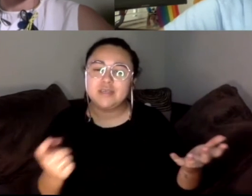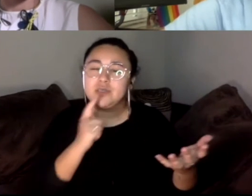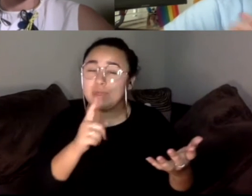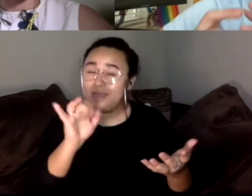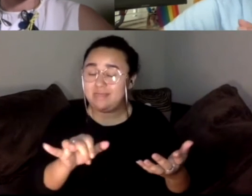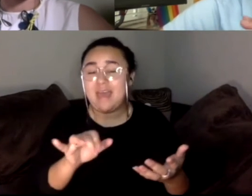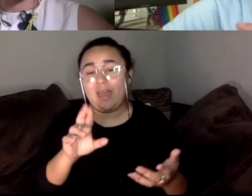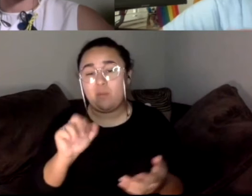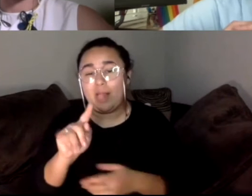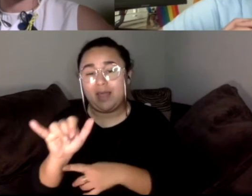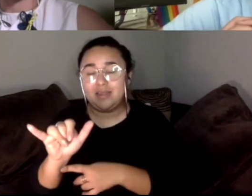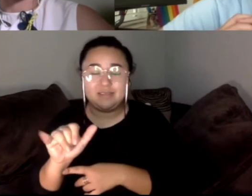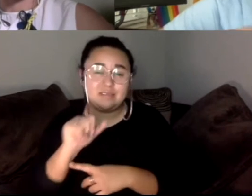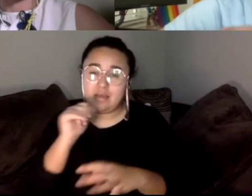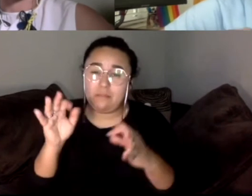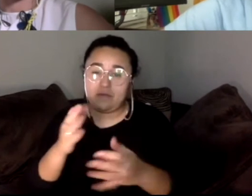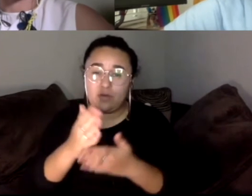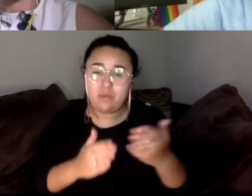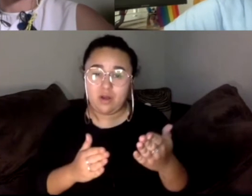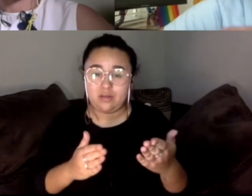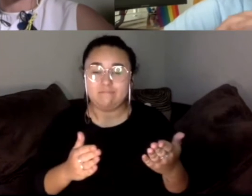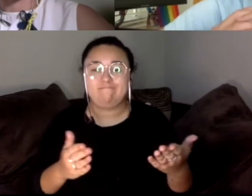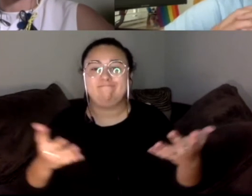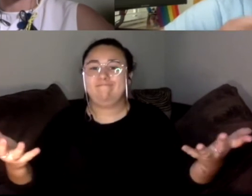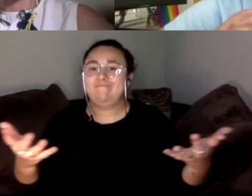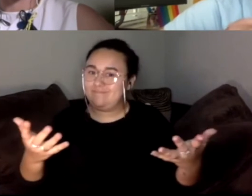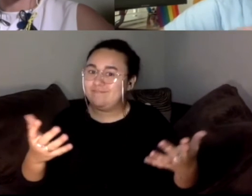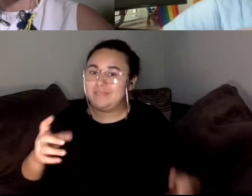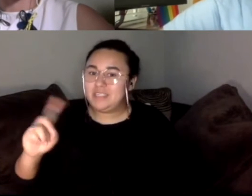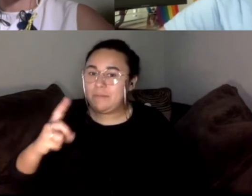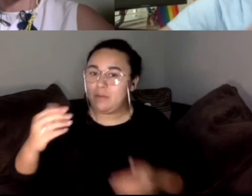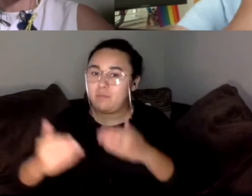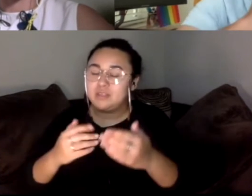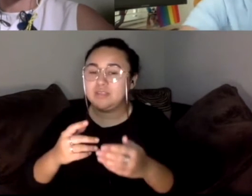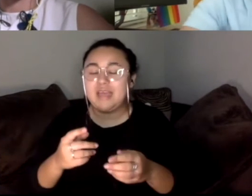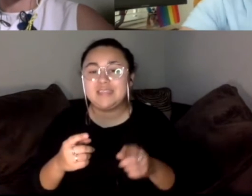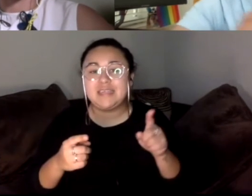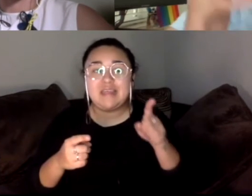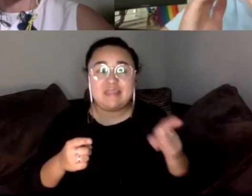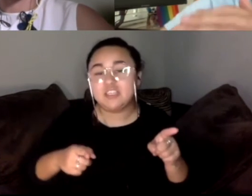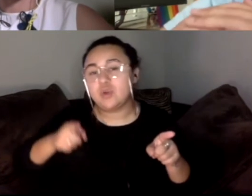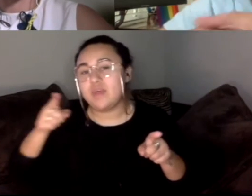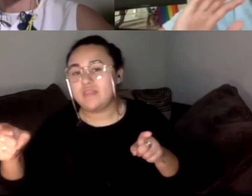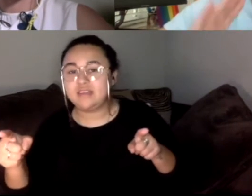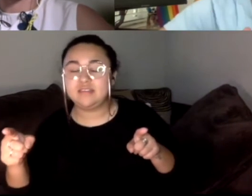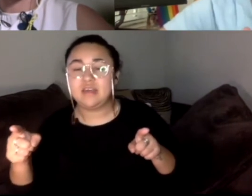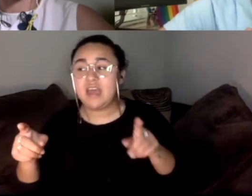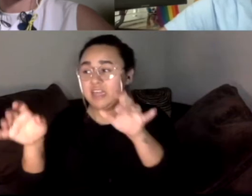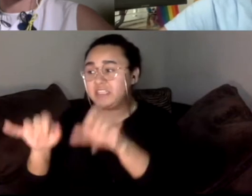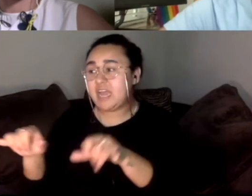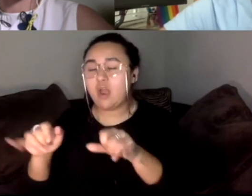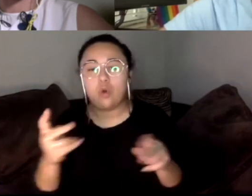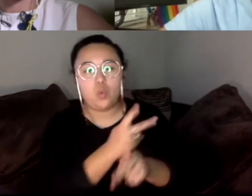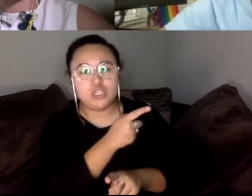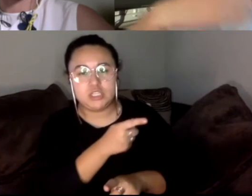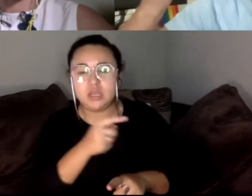part of this quirk of our democratic process where it is a binary choice, it is status quo or worse, it is not in